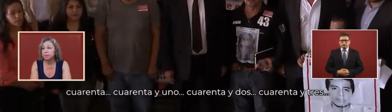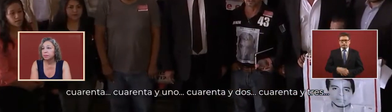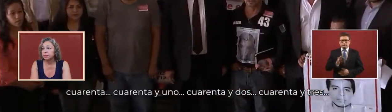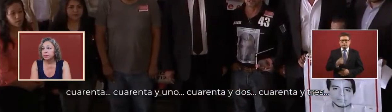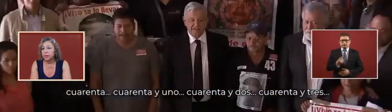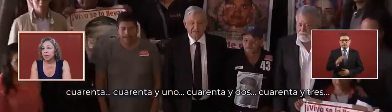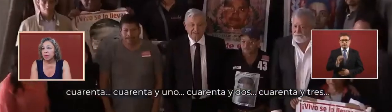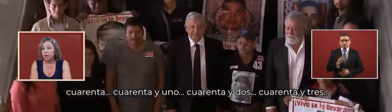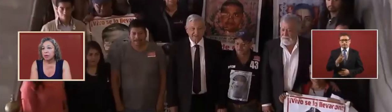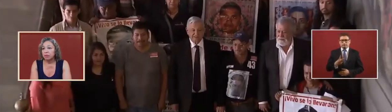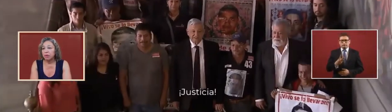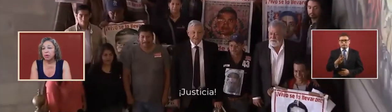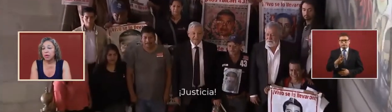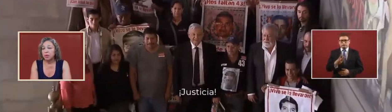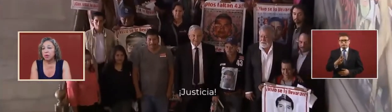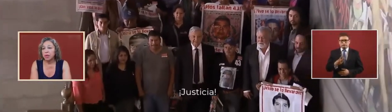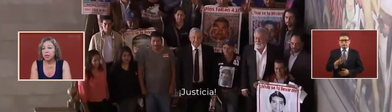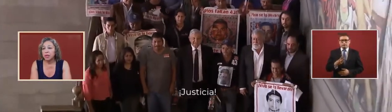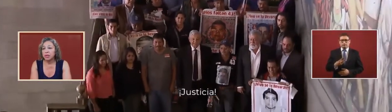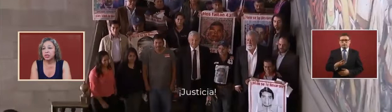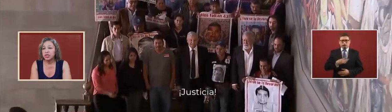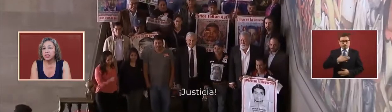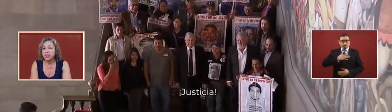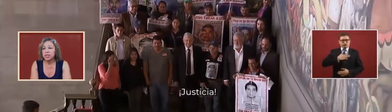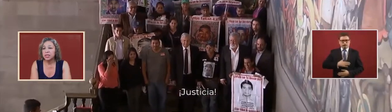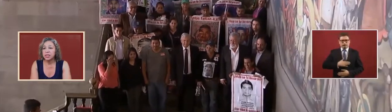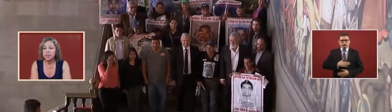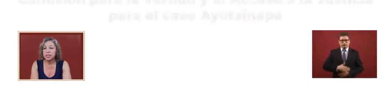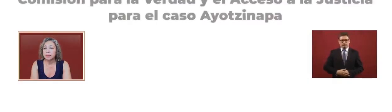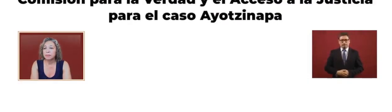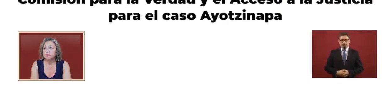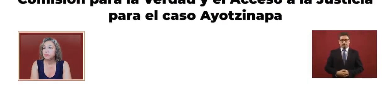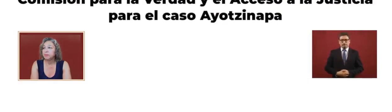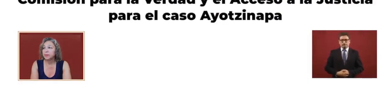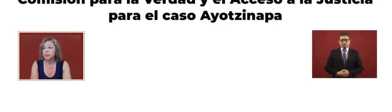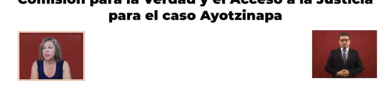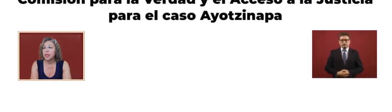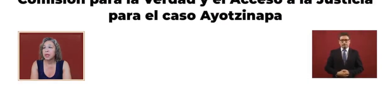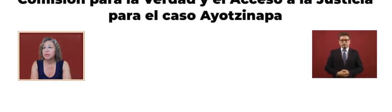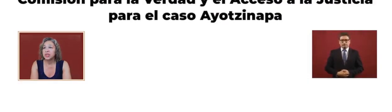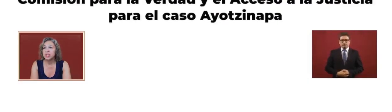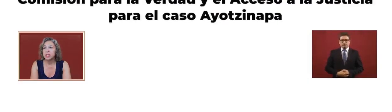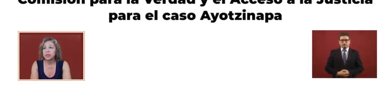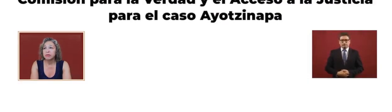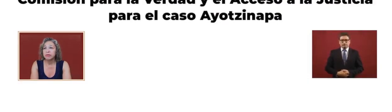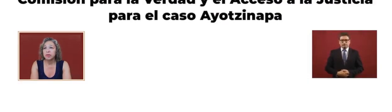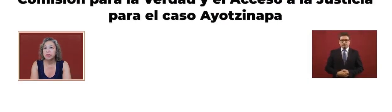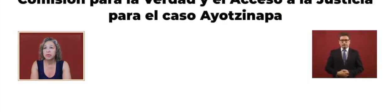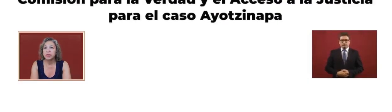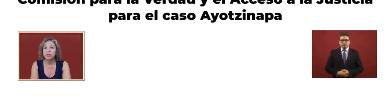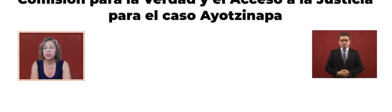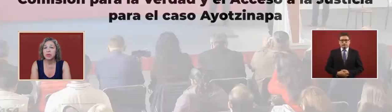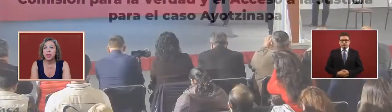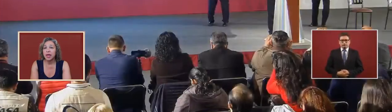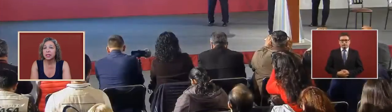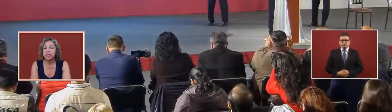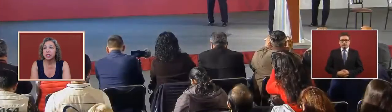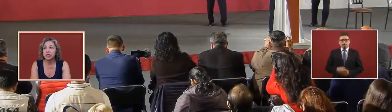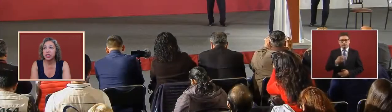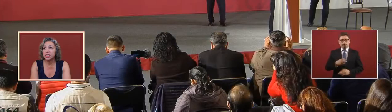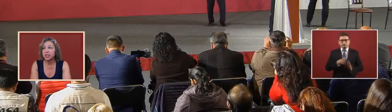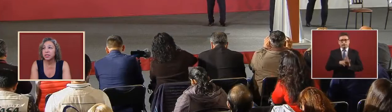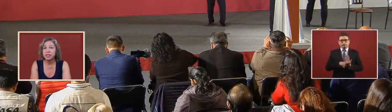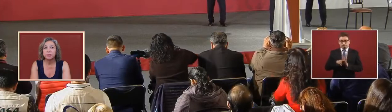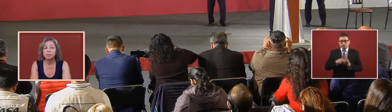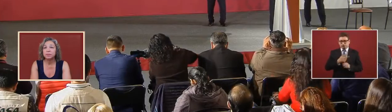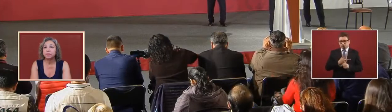son 41 justice commission for the truth and access